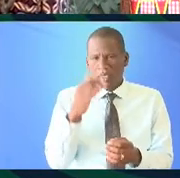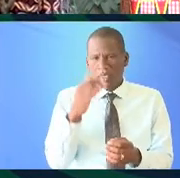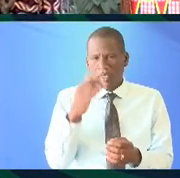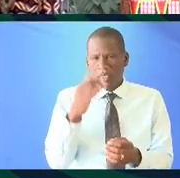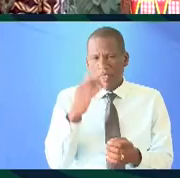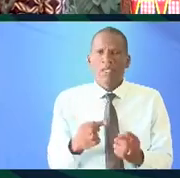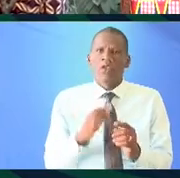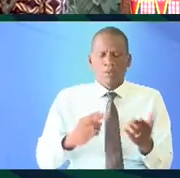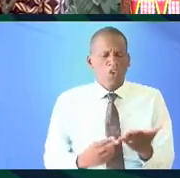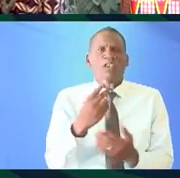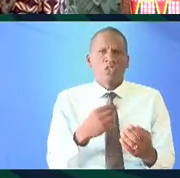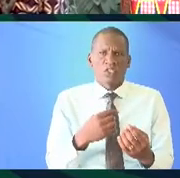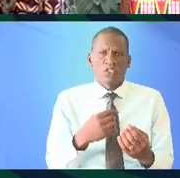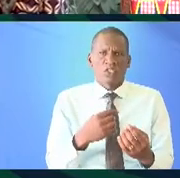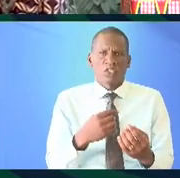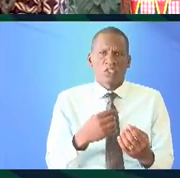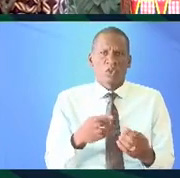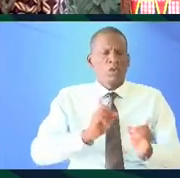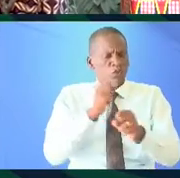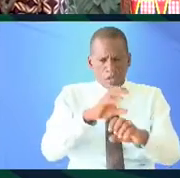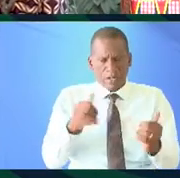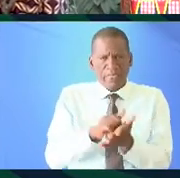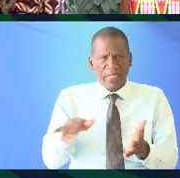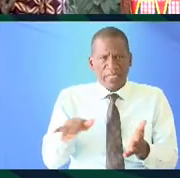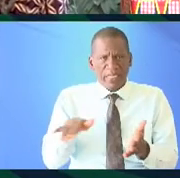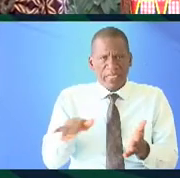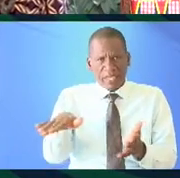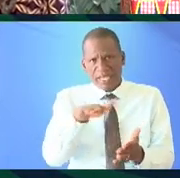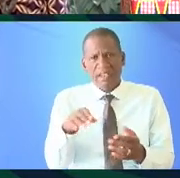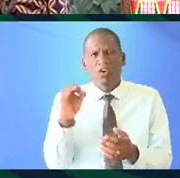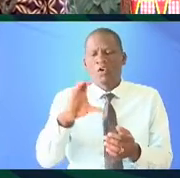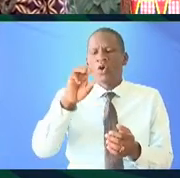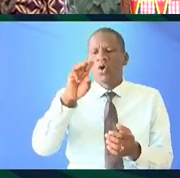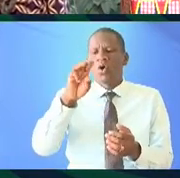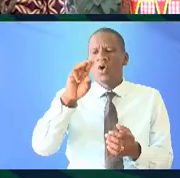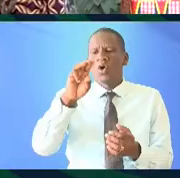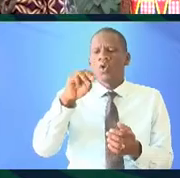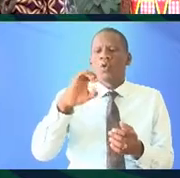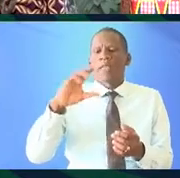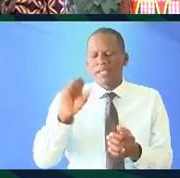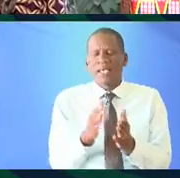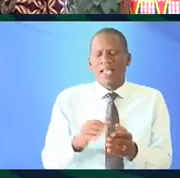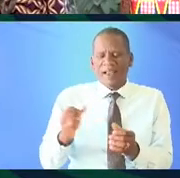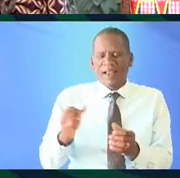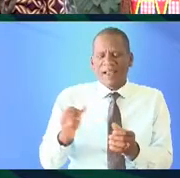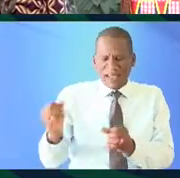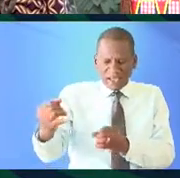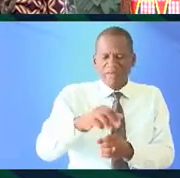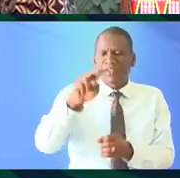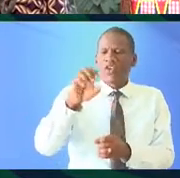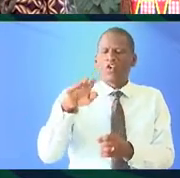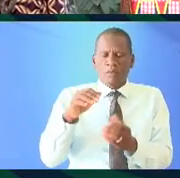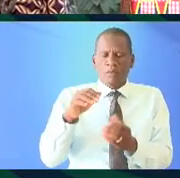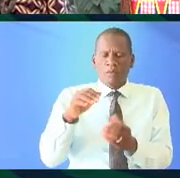to be honest we're not doing very well in that area of comics and graphic novels and graphics